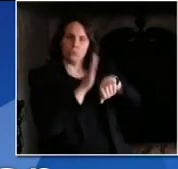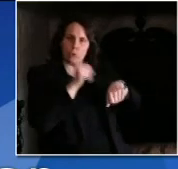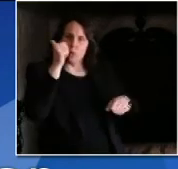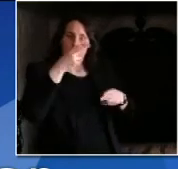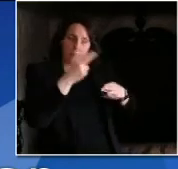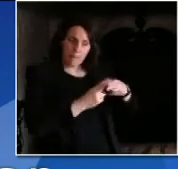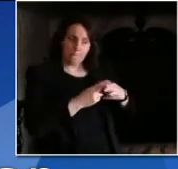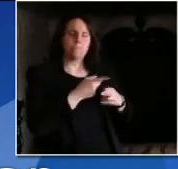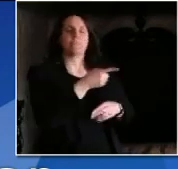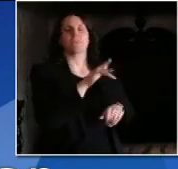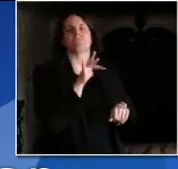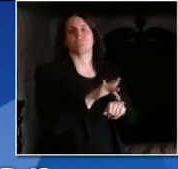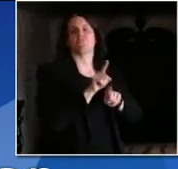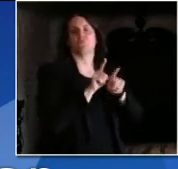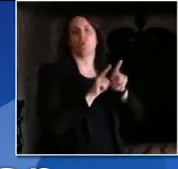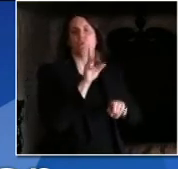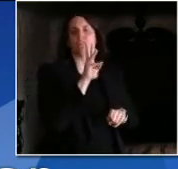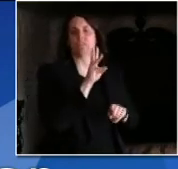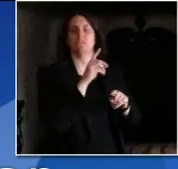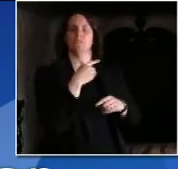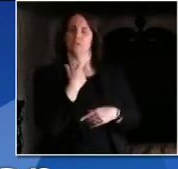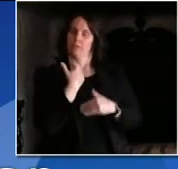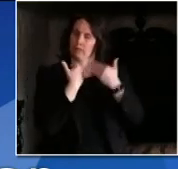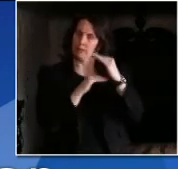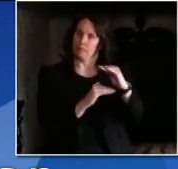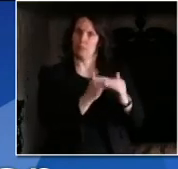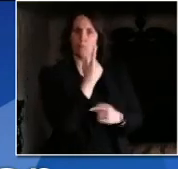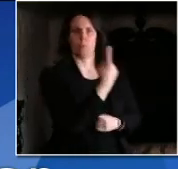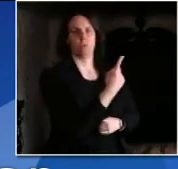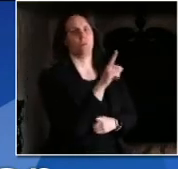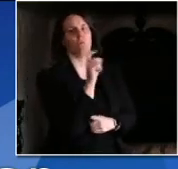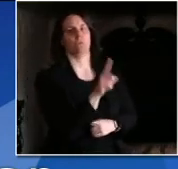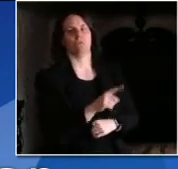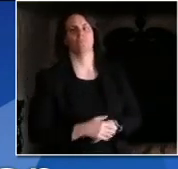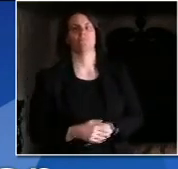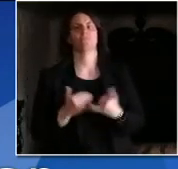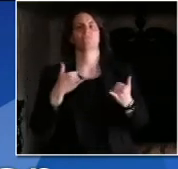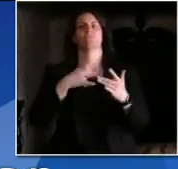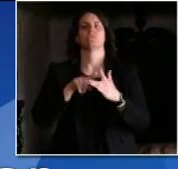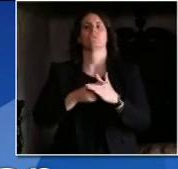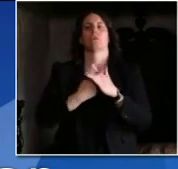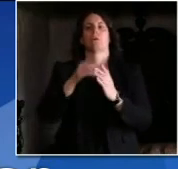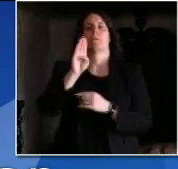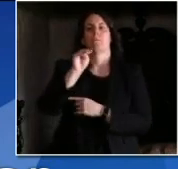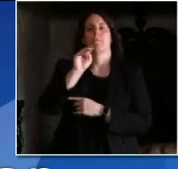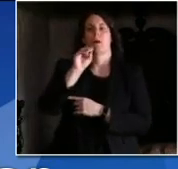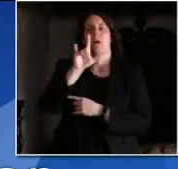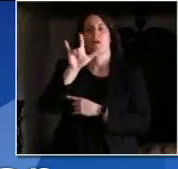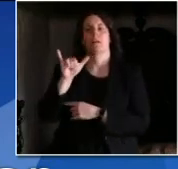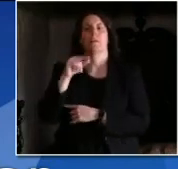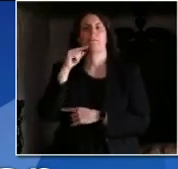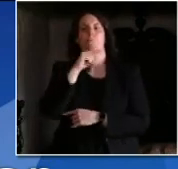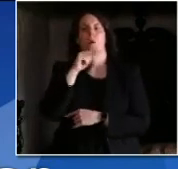please one question per reporter. We'll begin with Molly Beck from the Milwaukee Journal Sentinel. Molly?